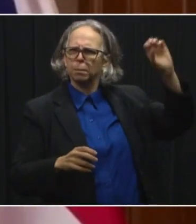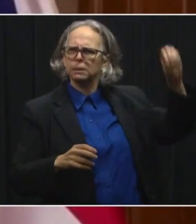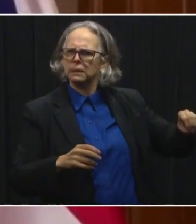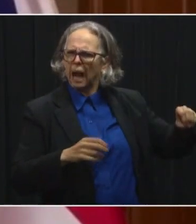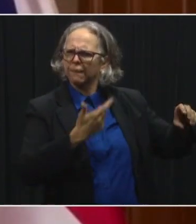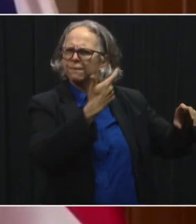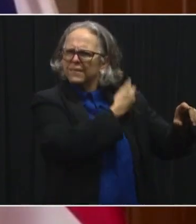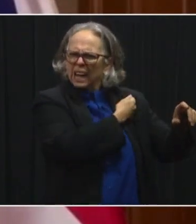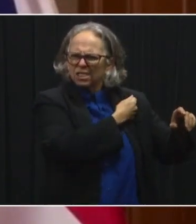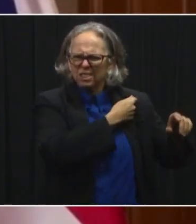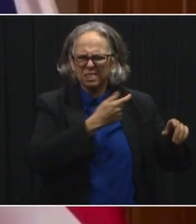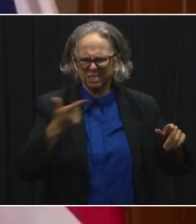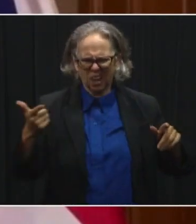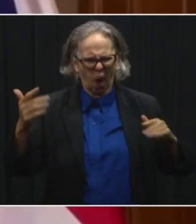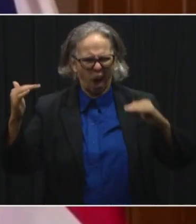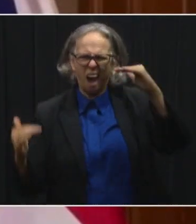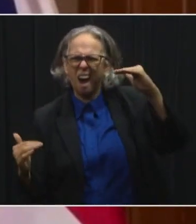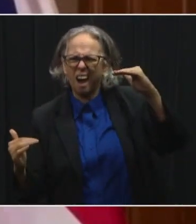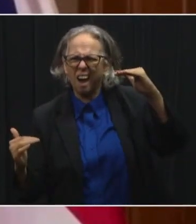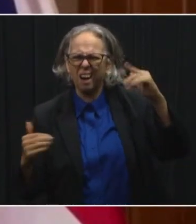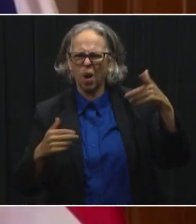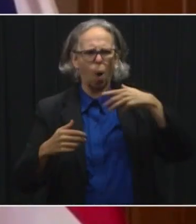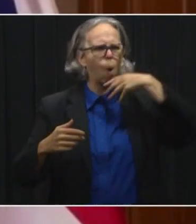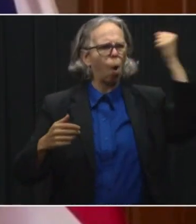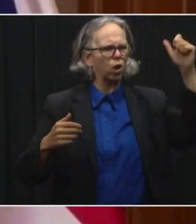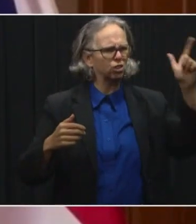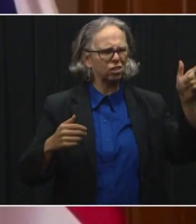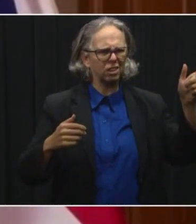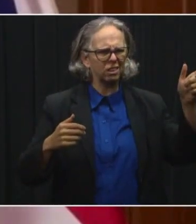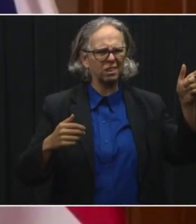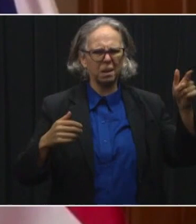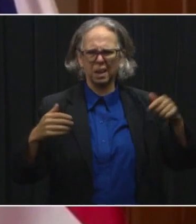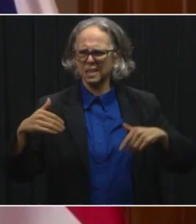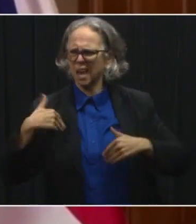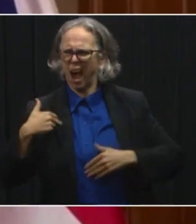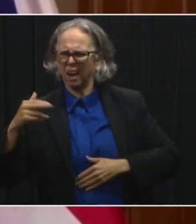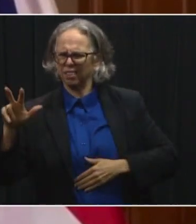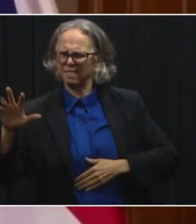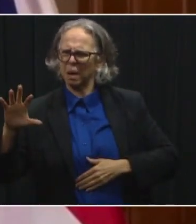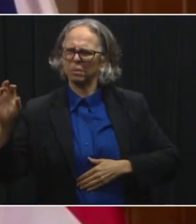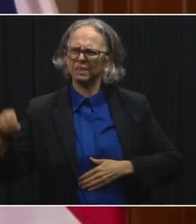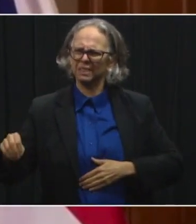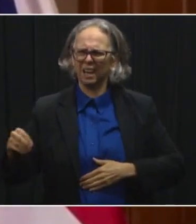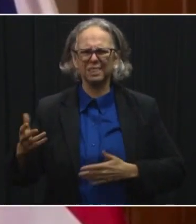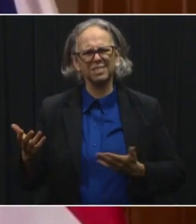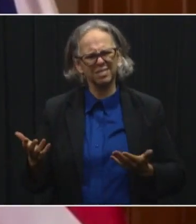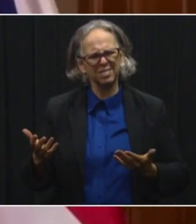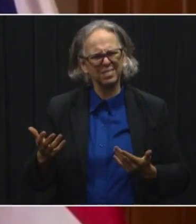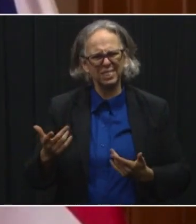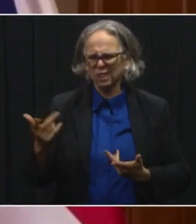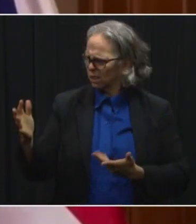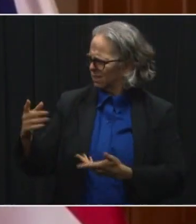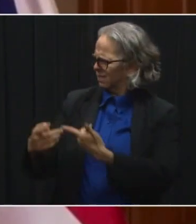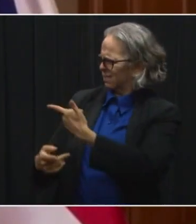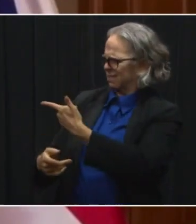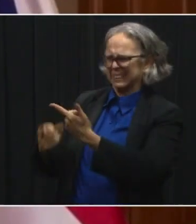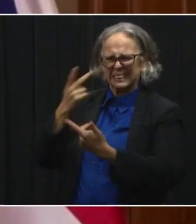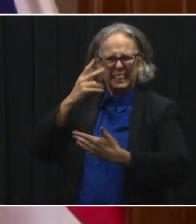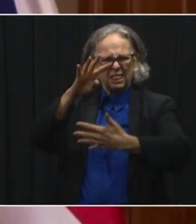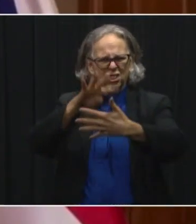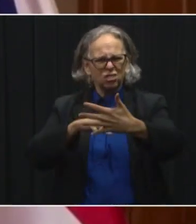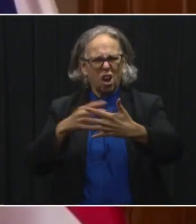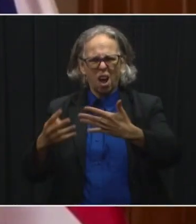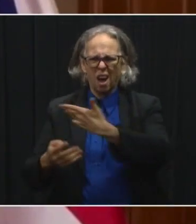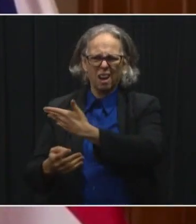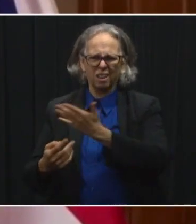at the different at the chart itself, you can really see Eric, if you put that back up,